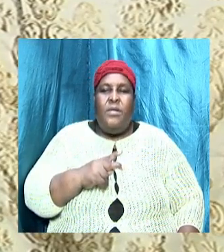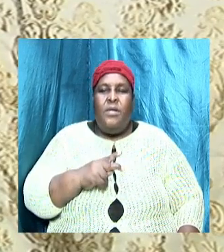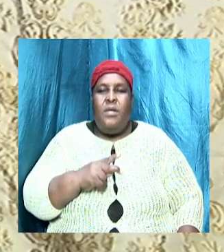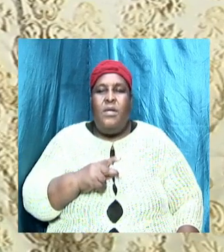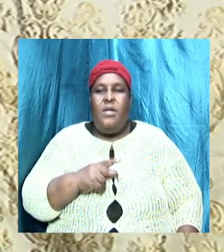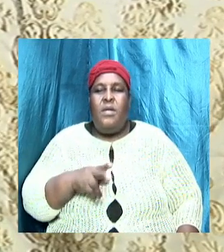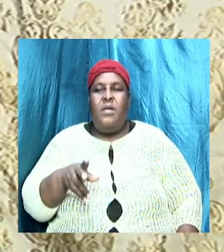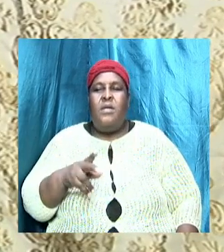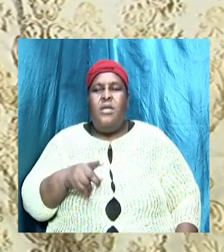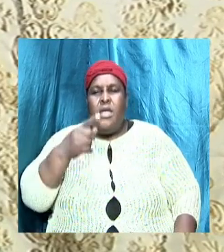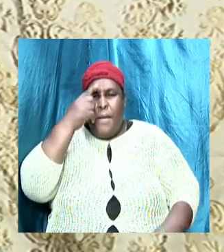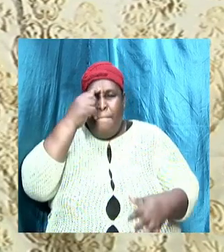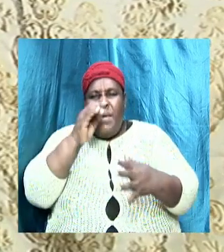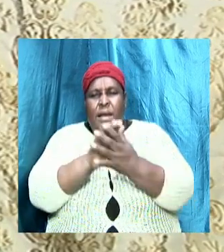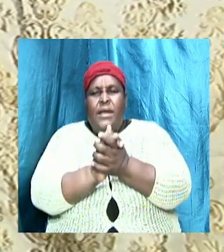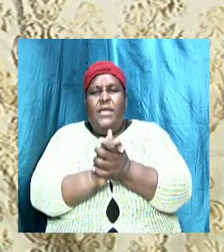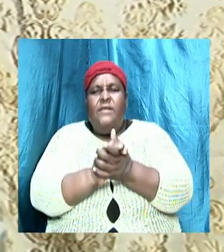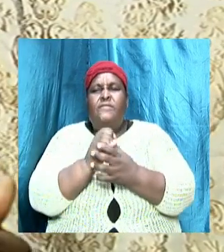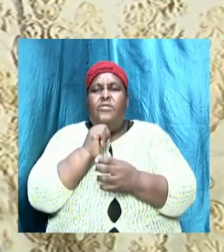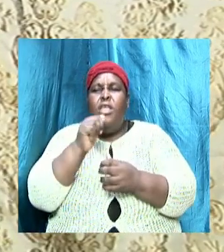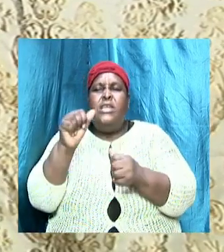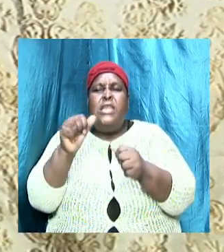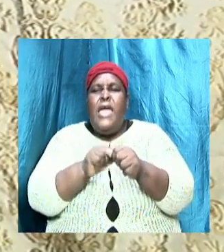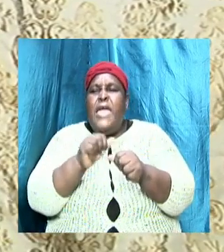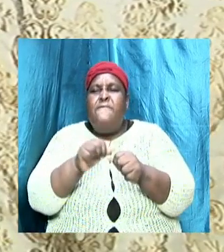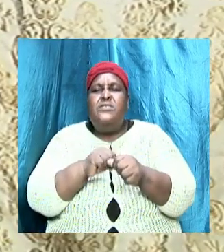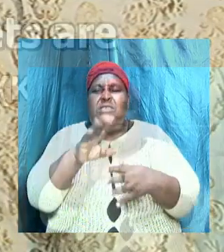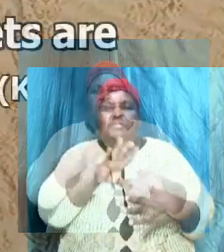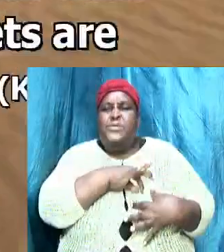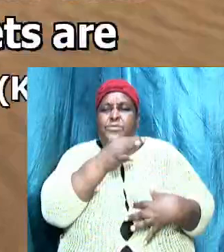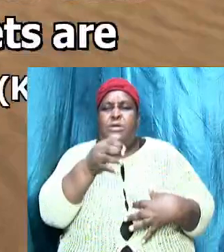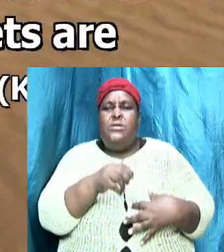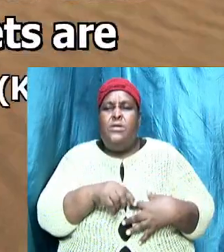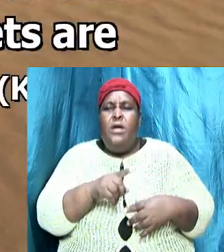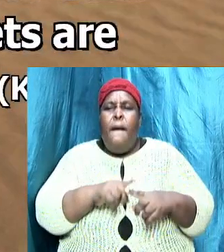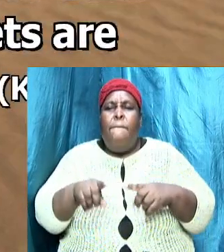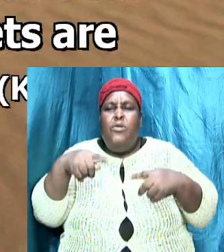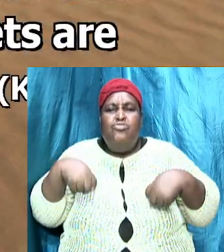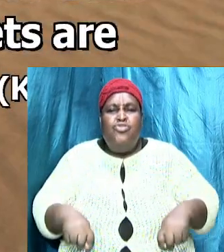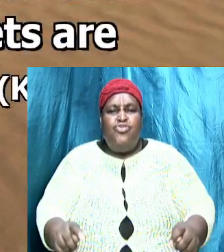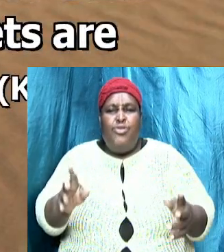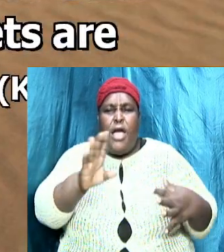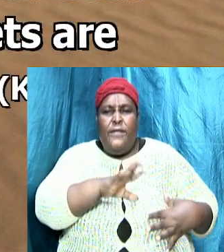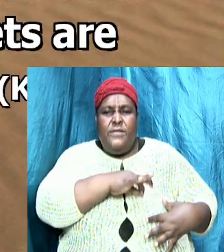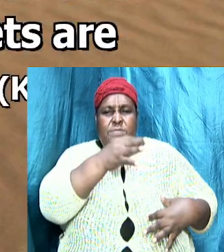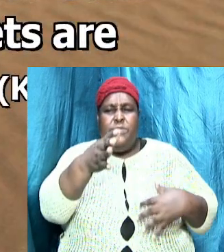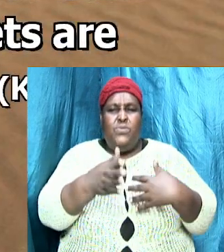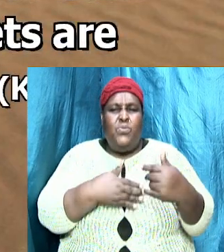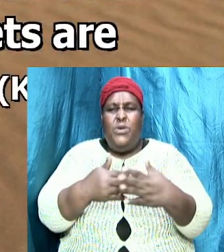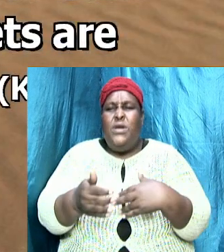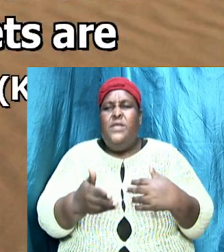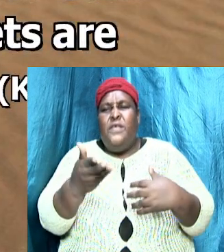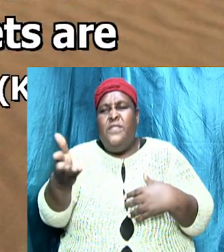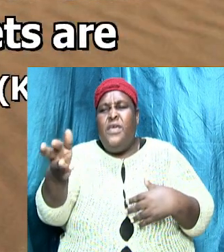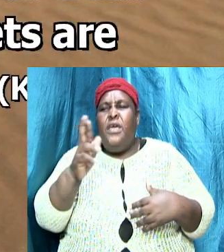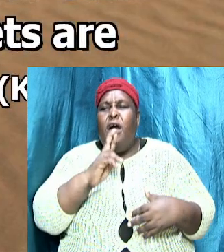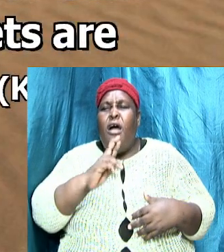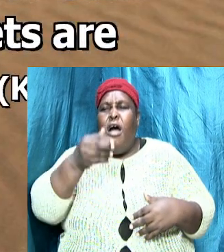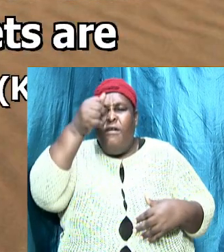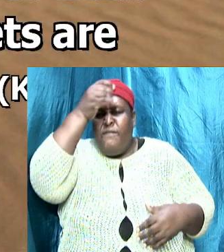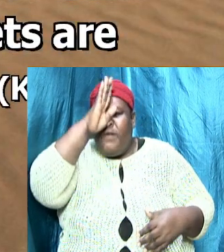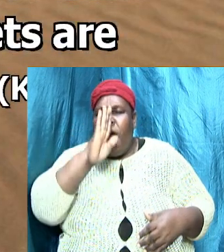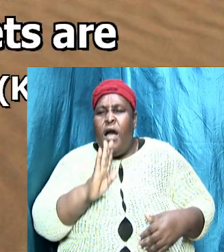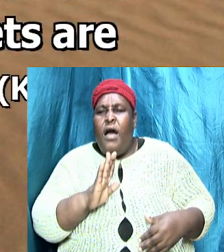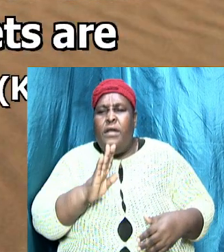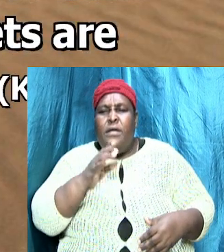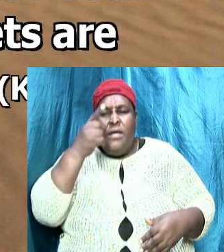says beloved believe not every spirit but try the spirits whether they